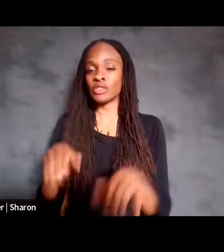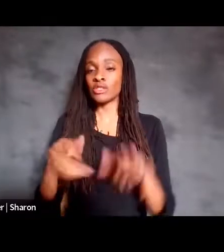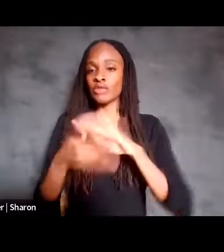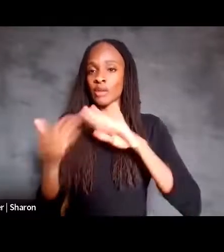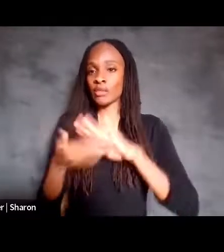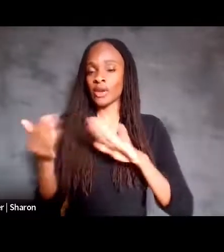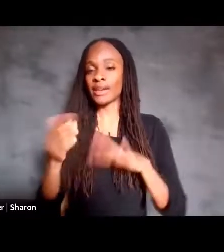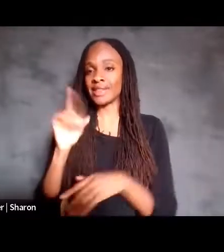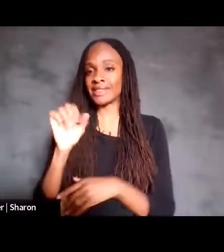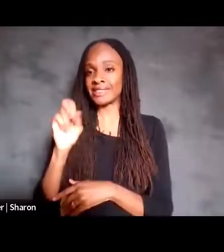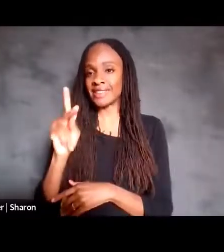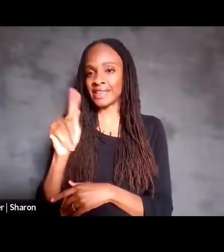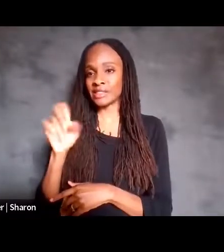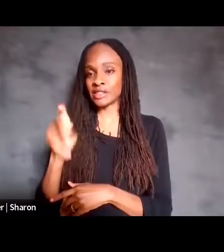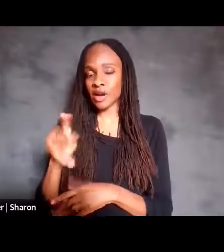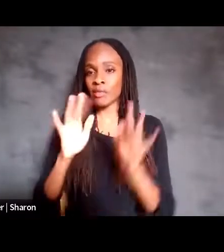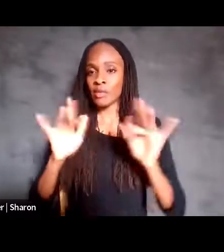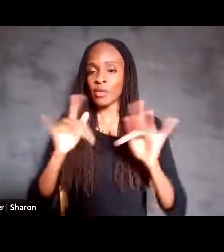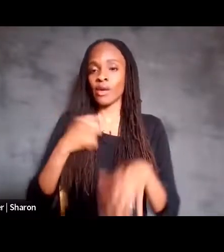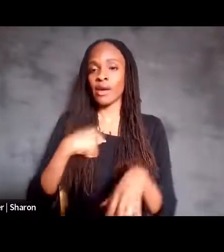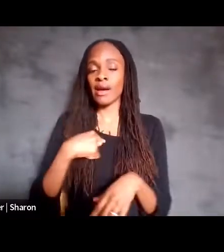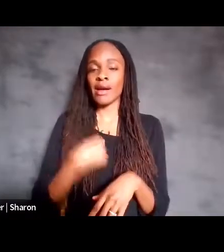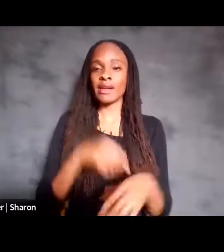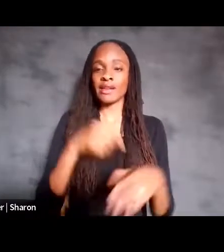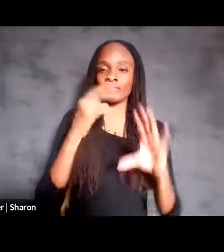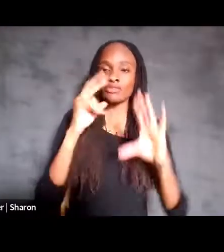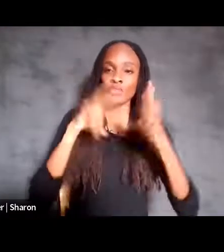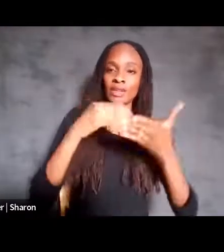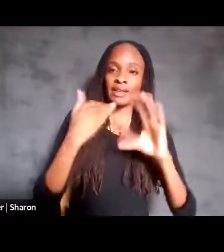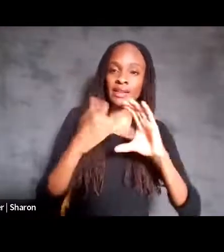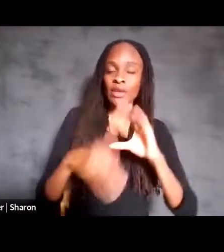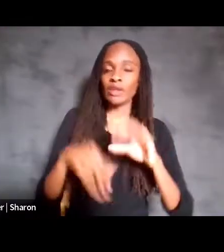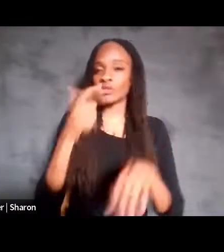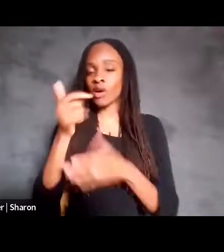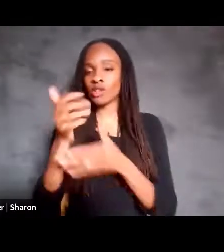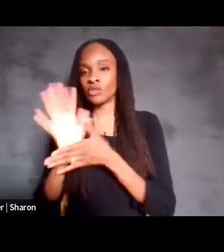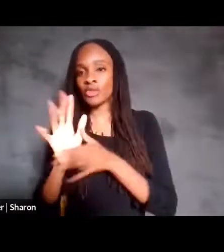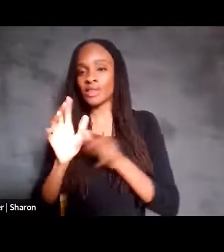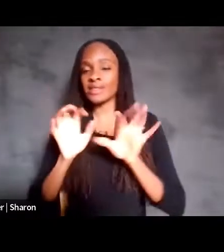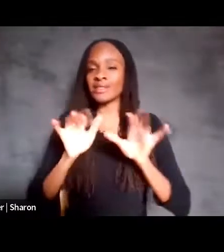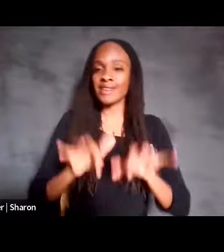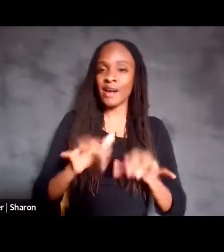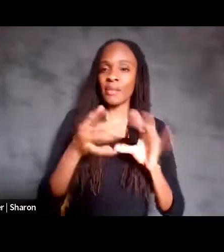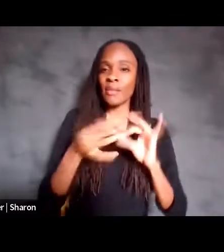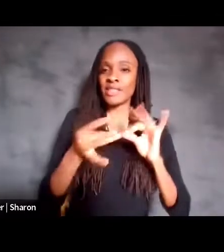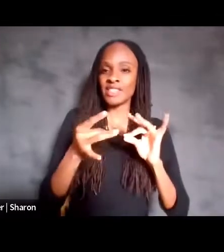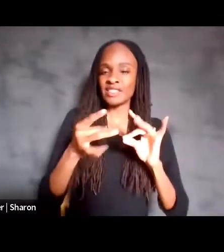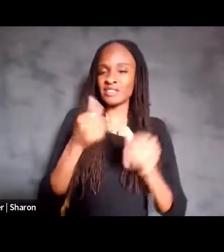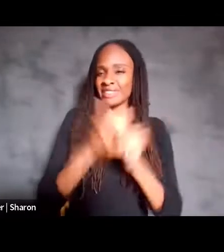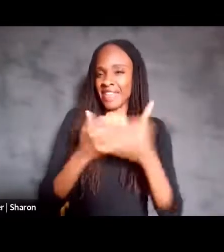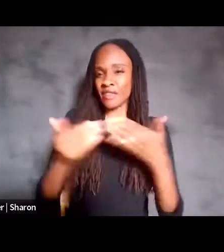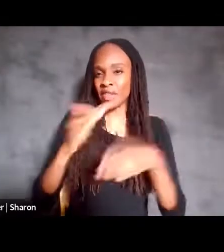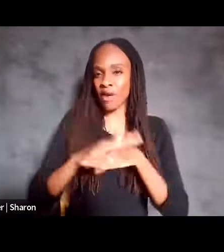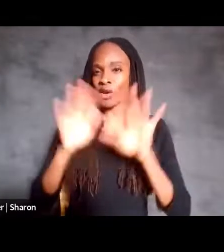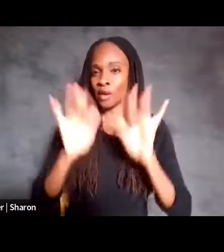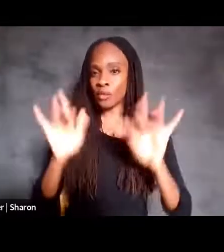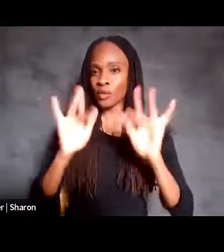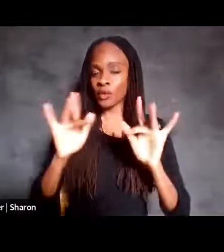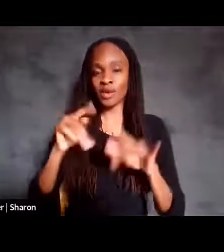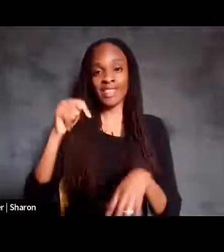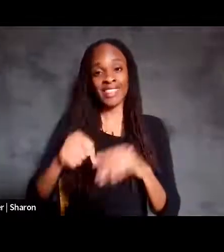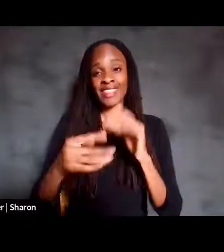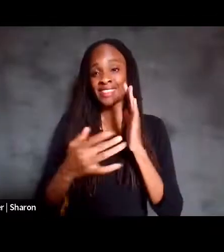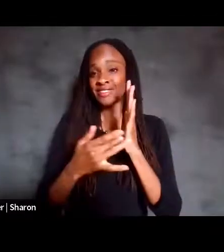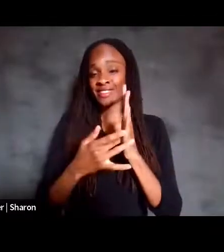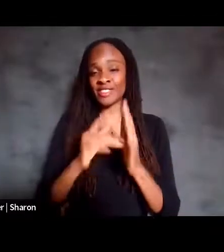everyone. Write emails, watch movies, type messages, and do pretty much everything on a computer. This device is so awesome.